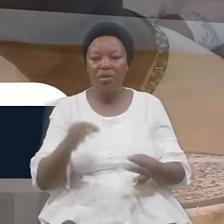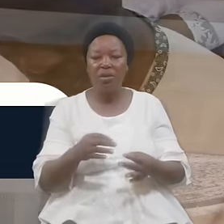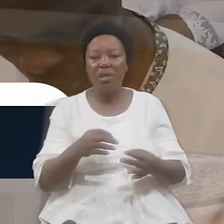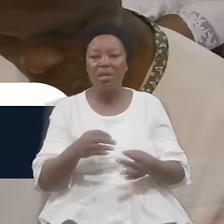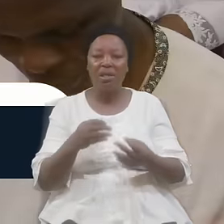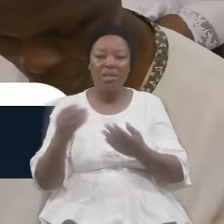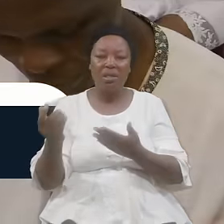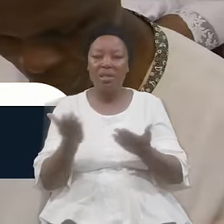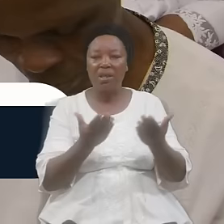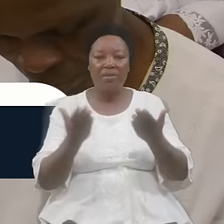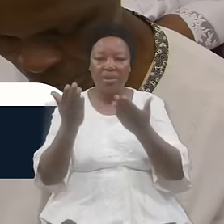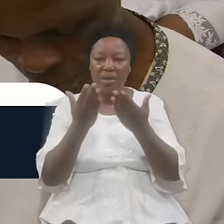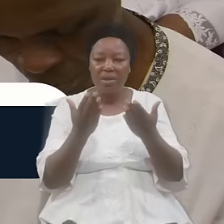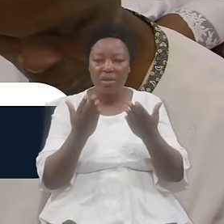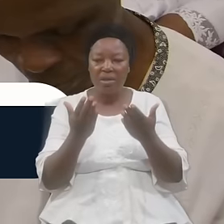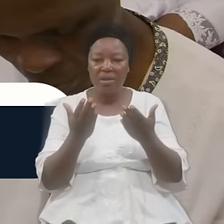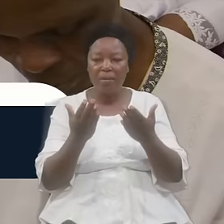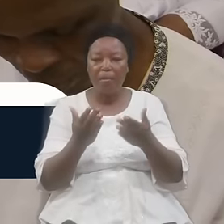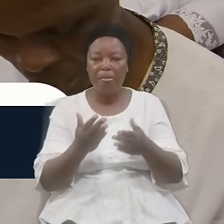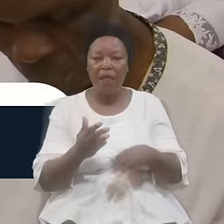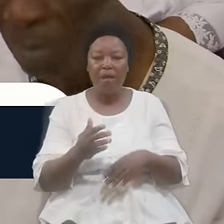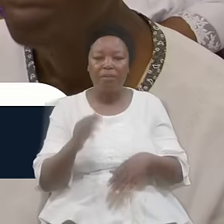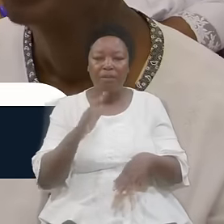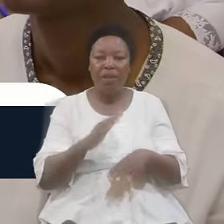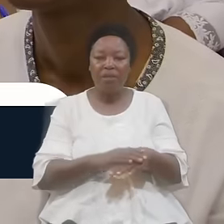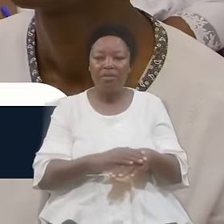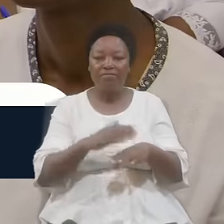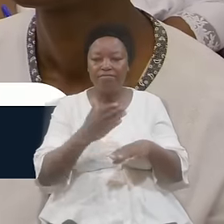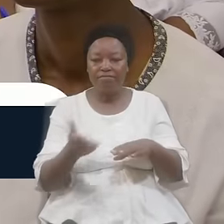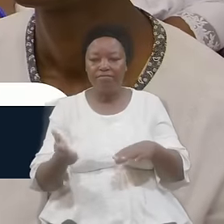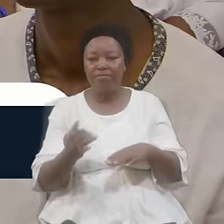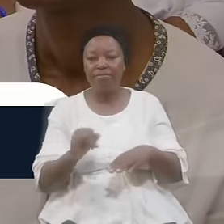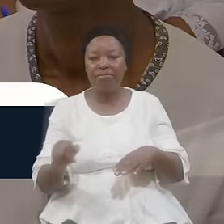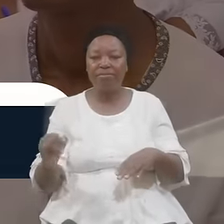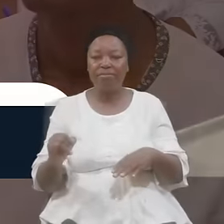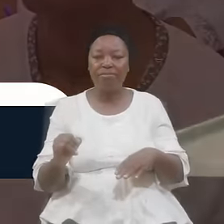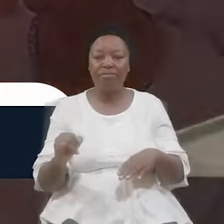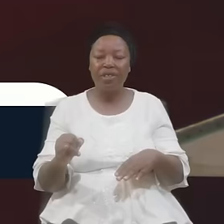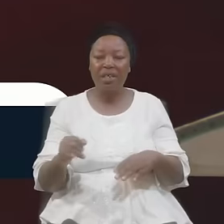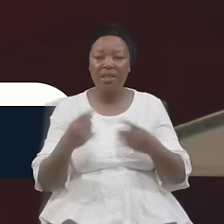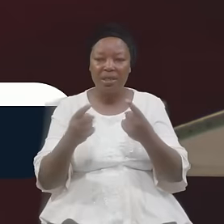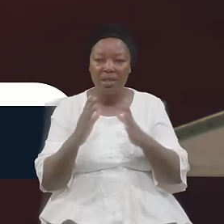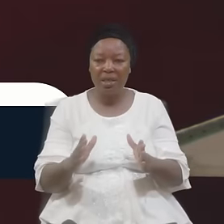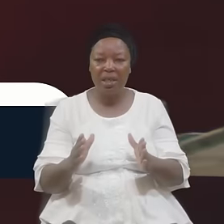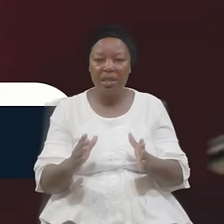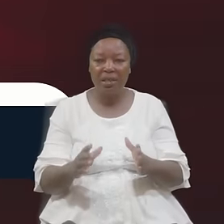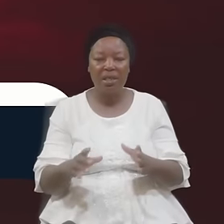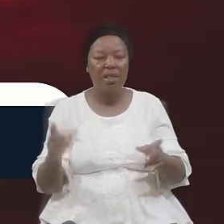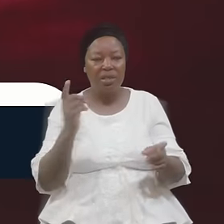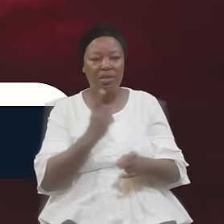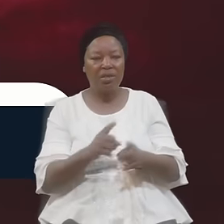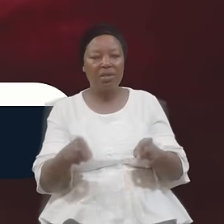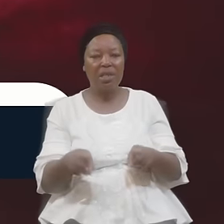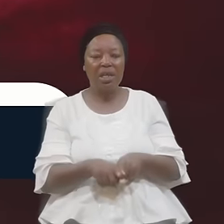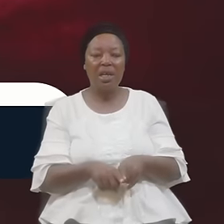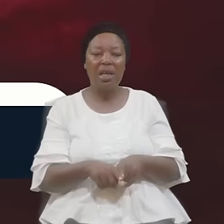Service Concealed Sinners Like Joshua Chapter Seven In